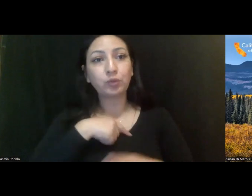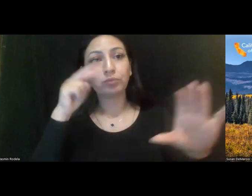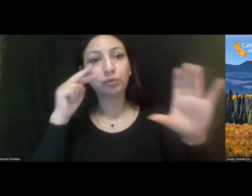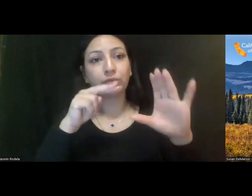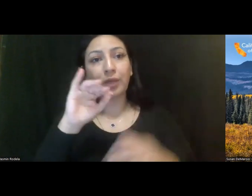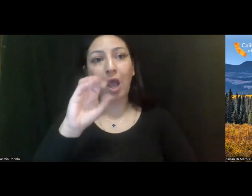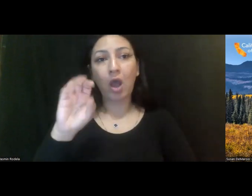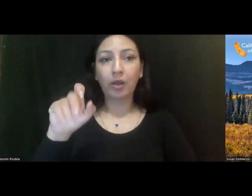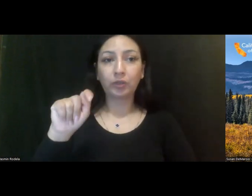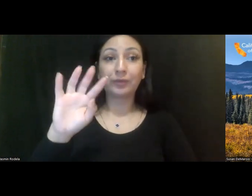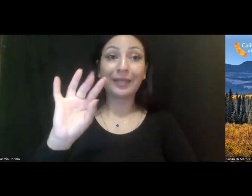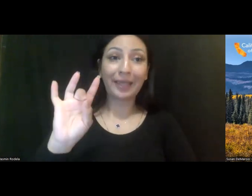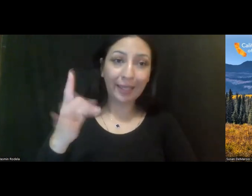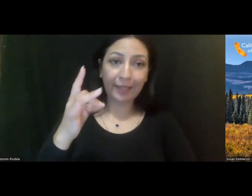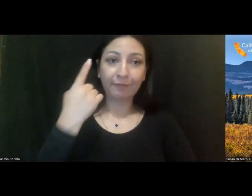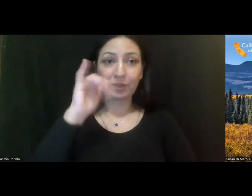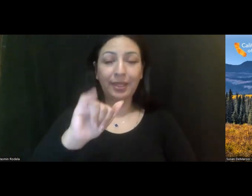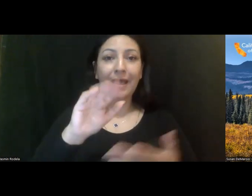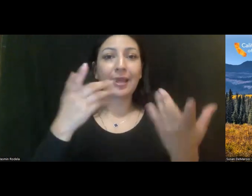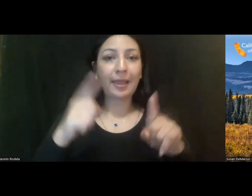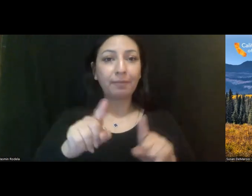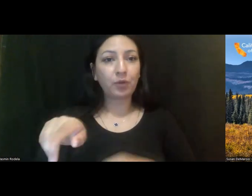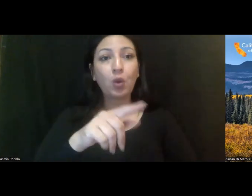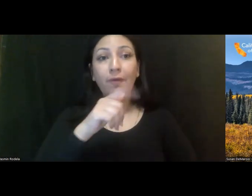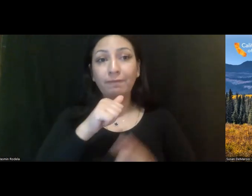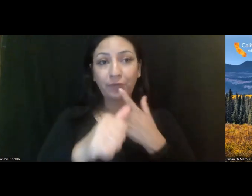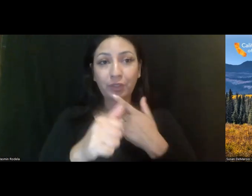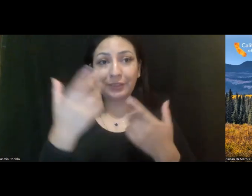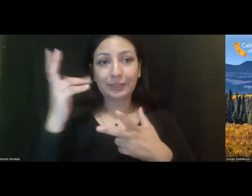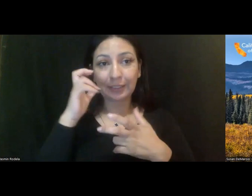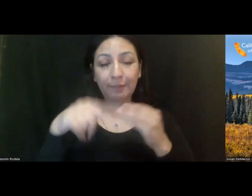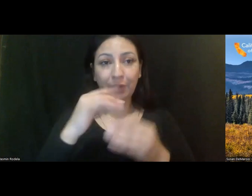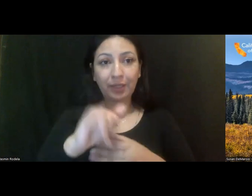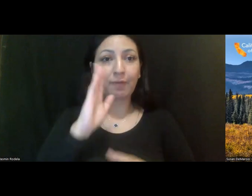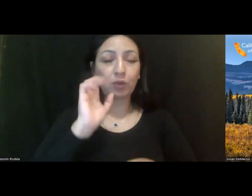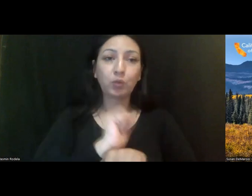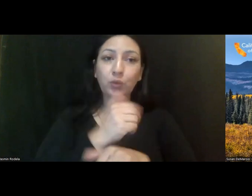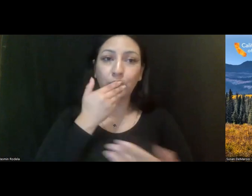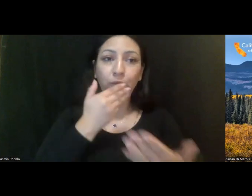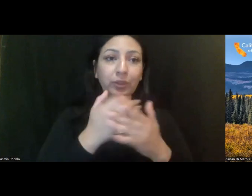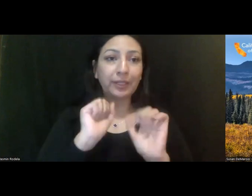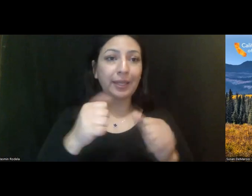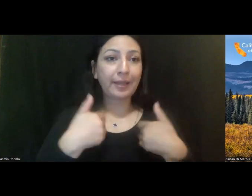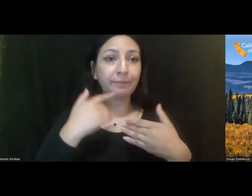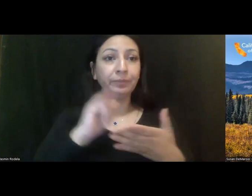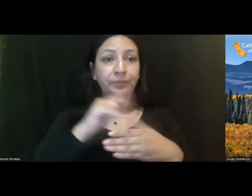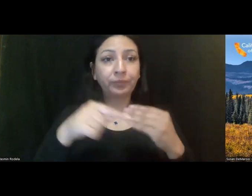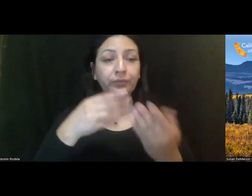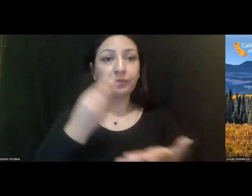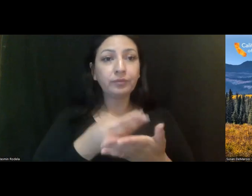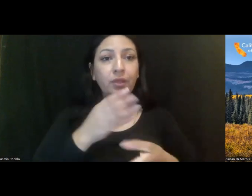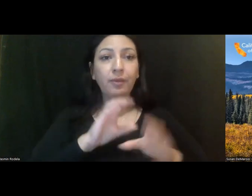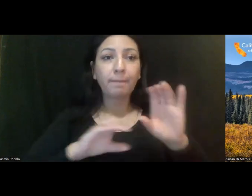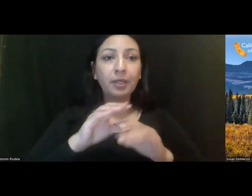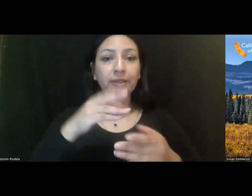8th for that to happen. So you'll be the first to hear. It works really well to have that when the budget's signed,